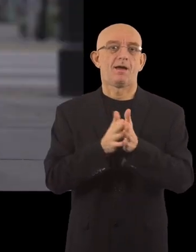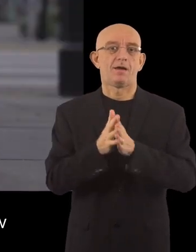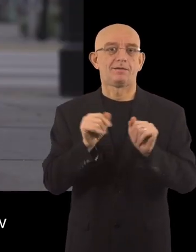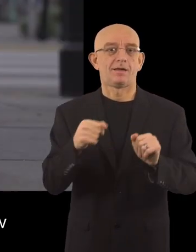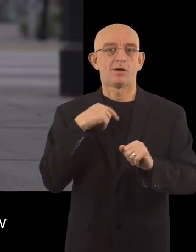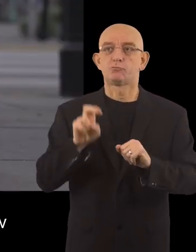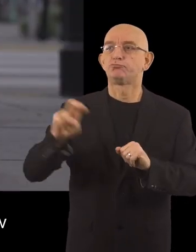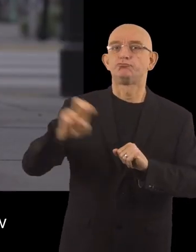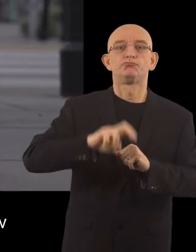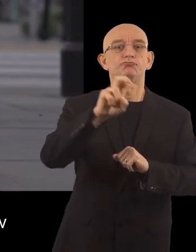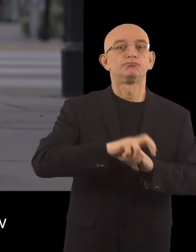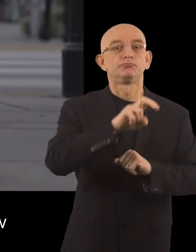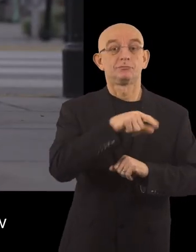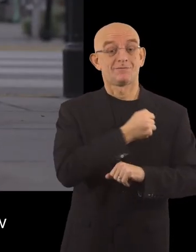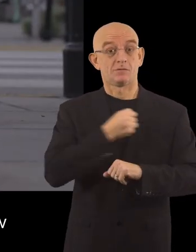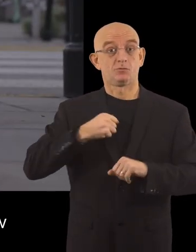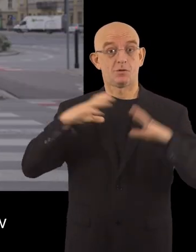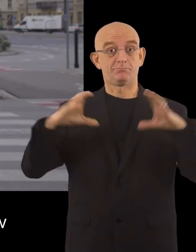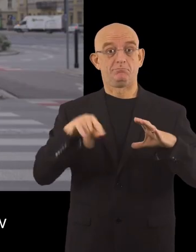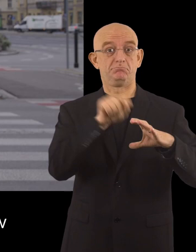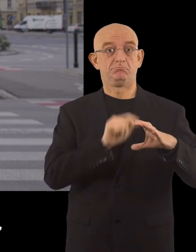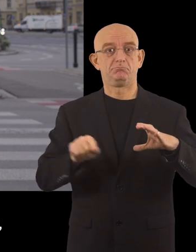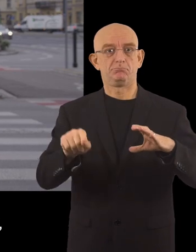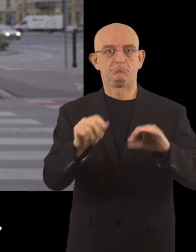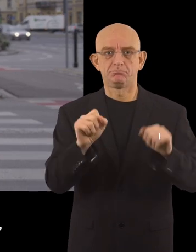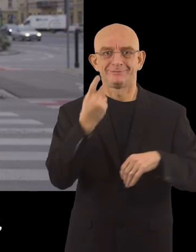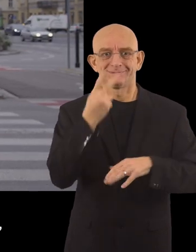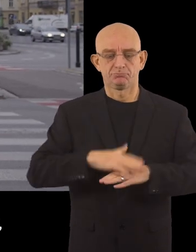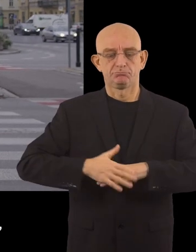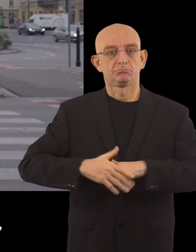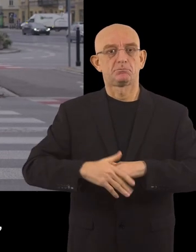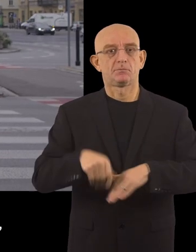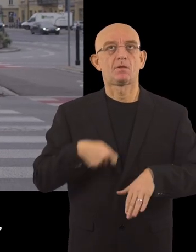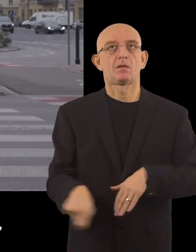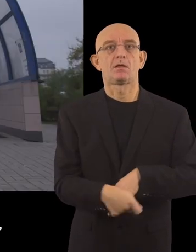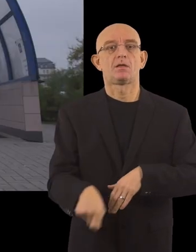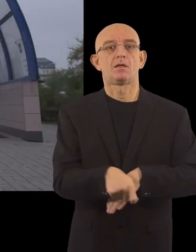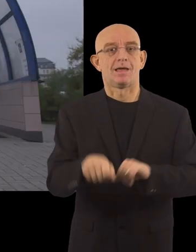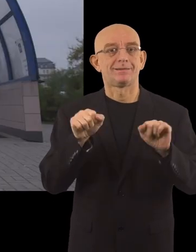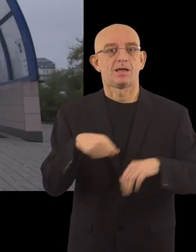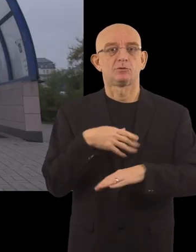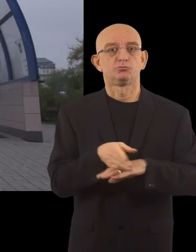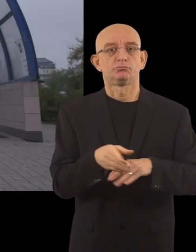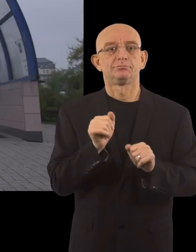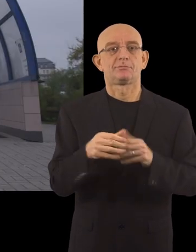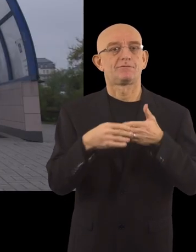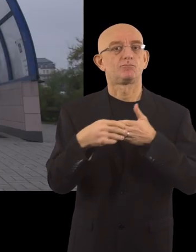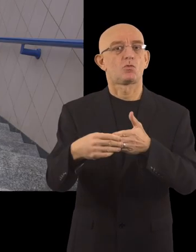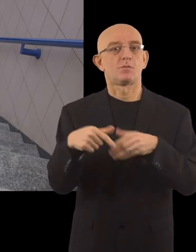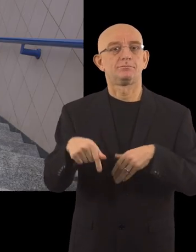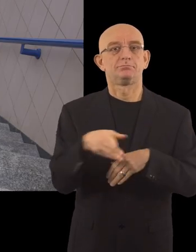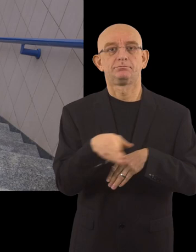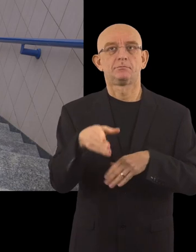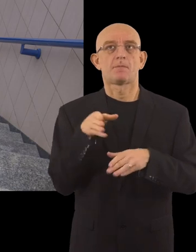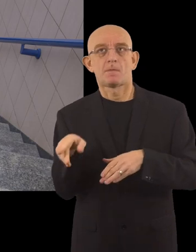stations in Warsaw, there are tactile markings on the floor. There are guiding paths. There are points of attention. At some stations, there are also